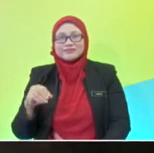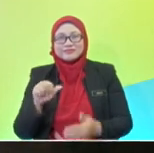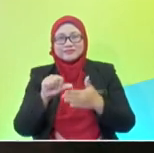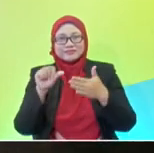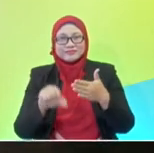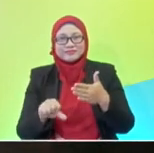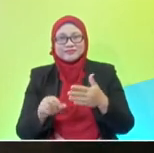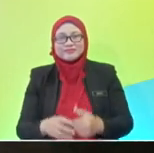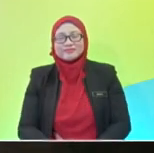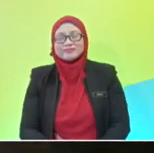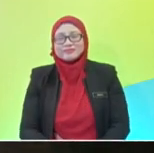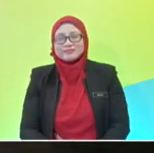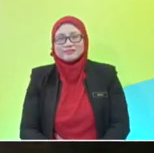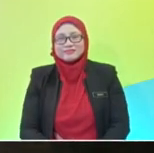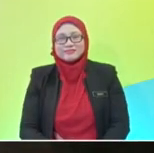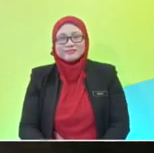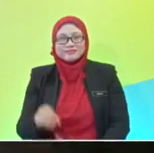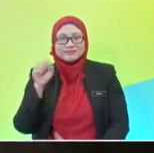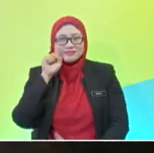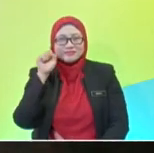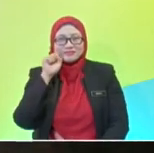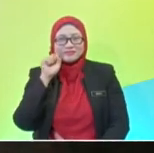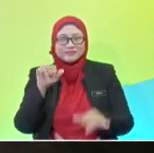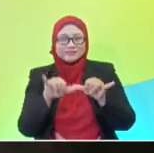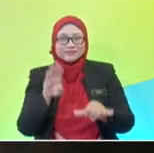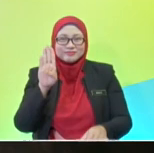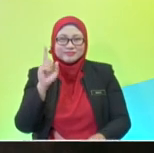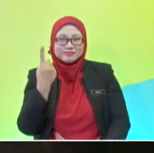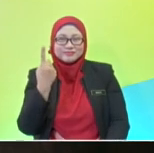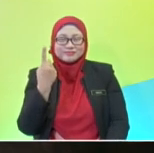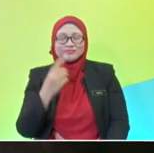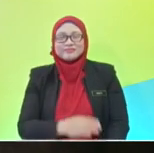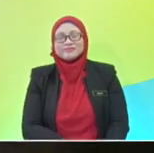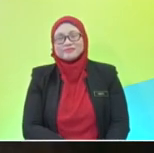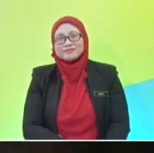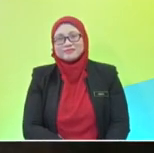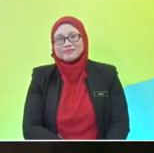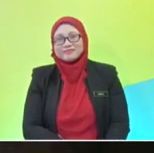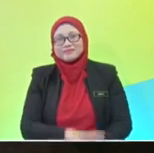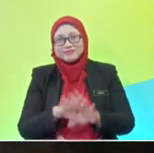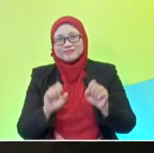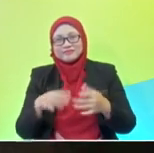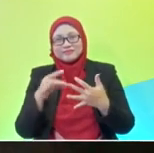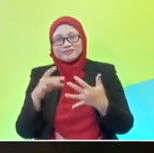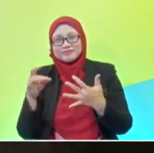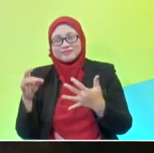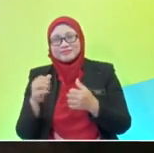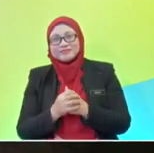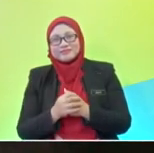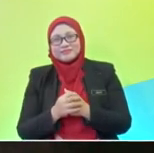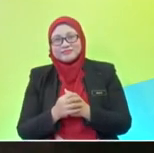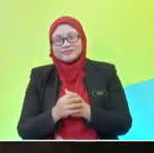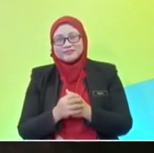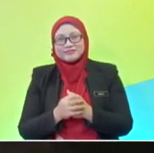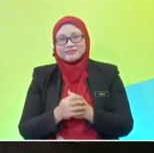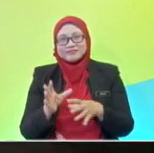last one. Shafiq, you are left with B then. No choice, but it's okay. Still very interesting. Maybe it's the lucky one. You